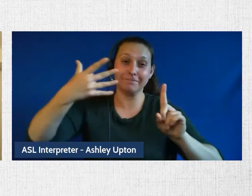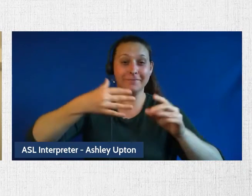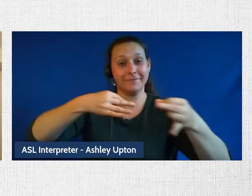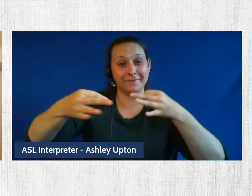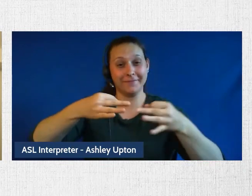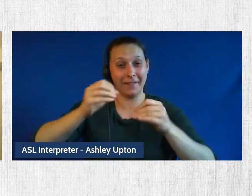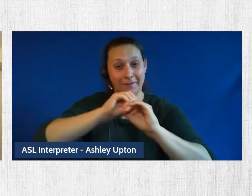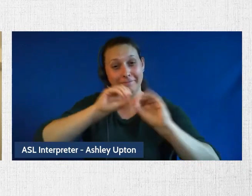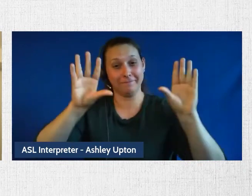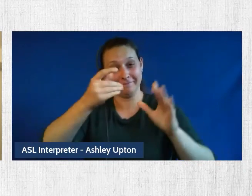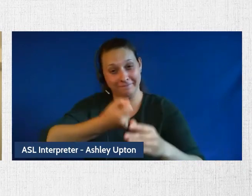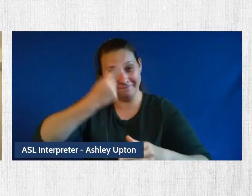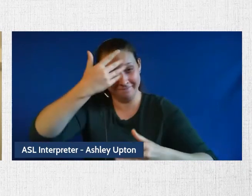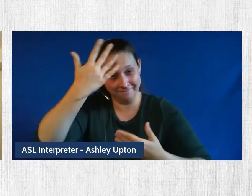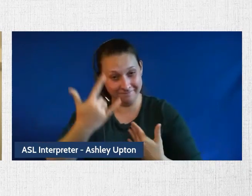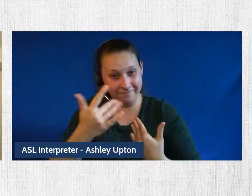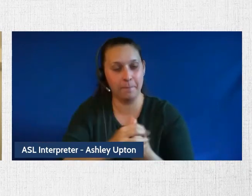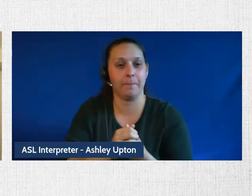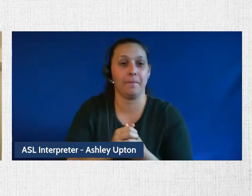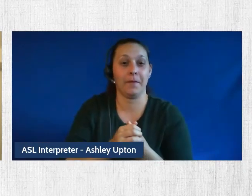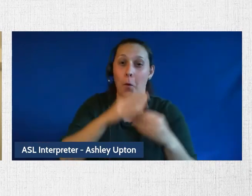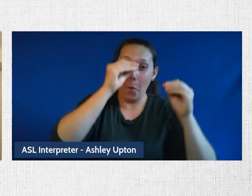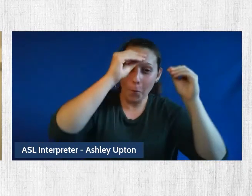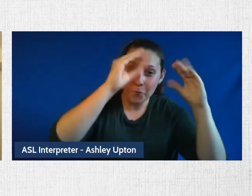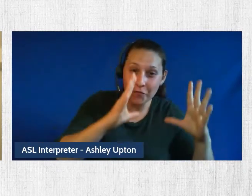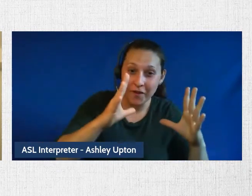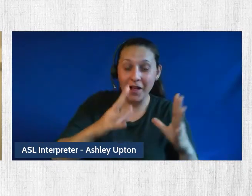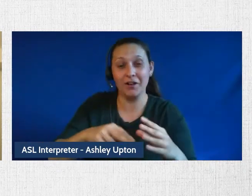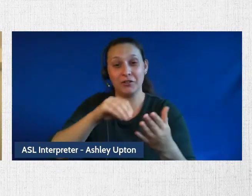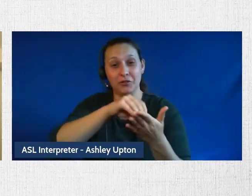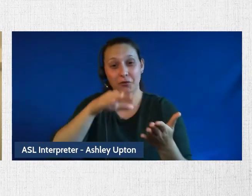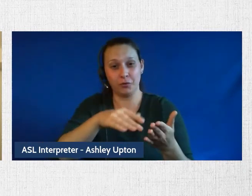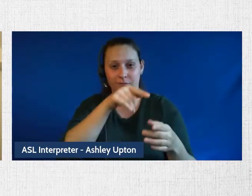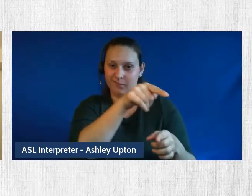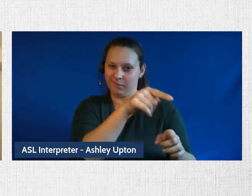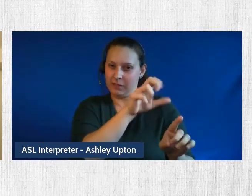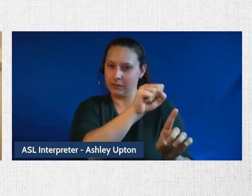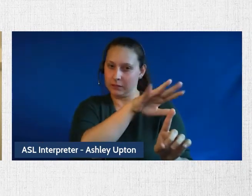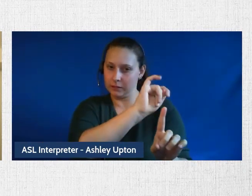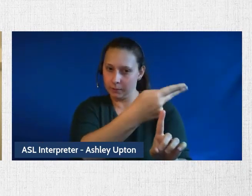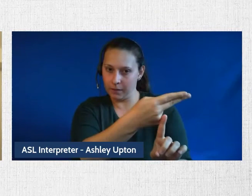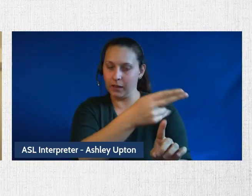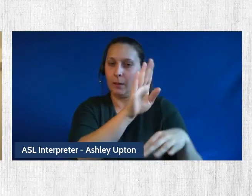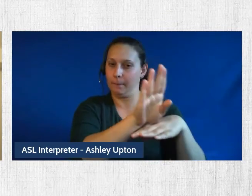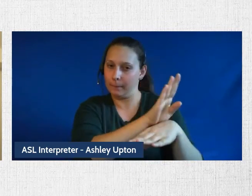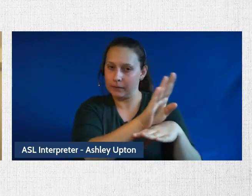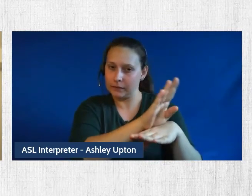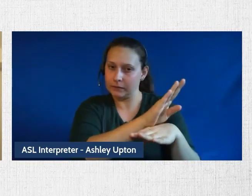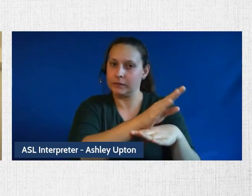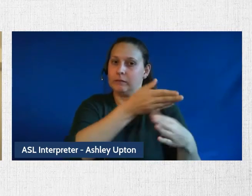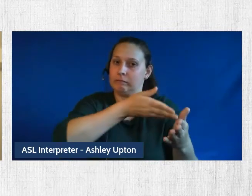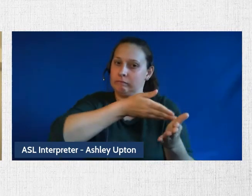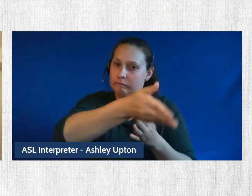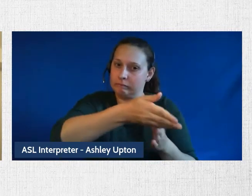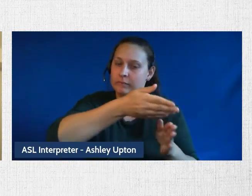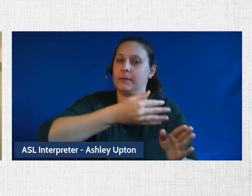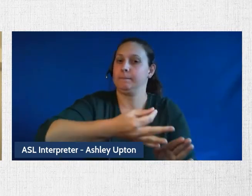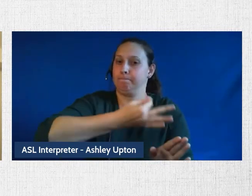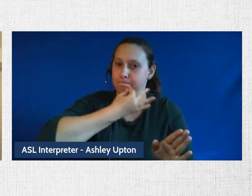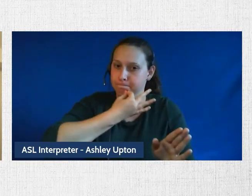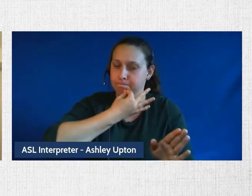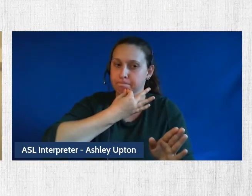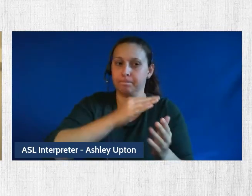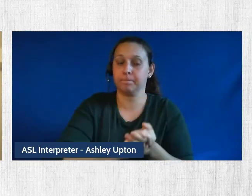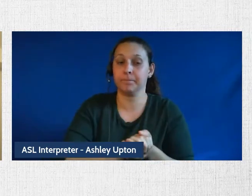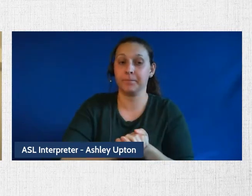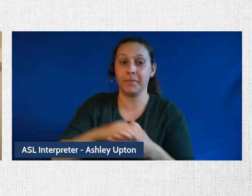short version is professors and students at Smith provide business and technical expertise and professors